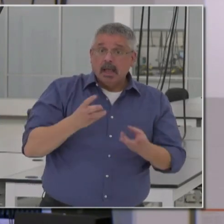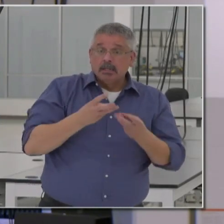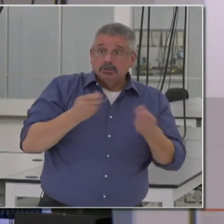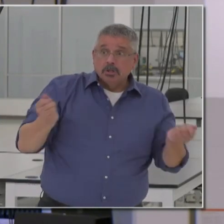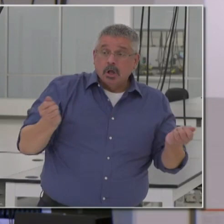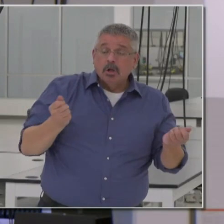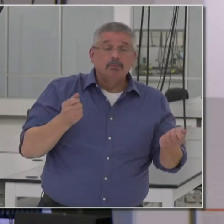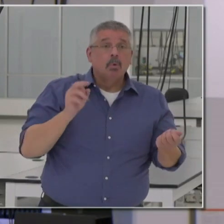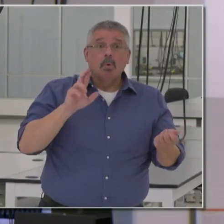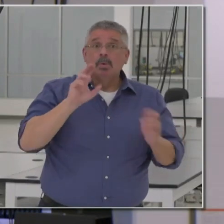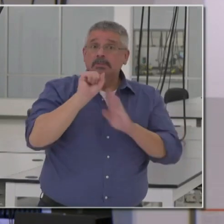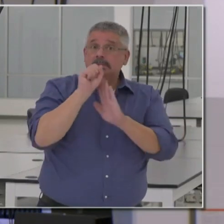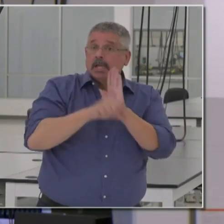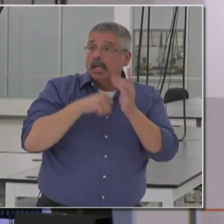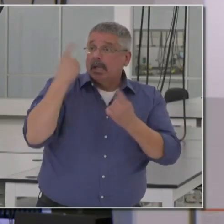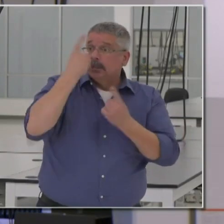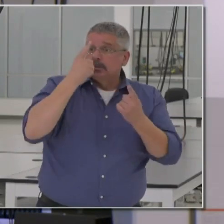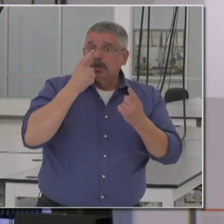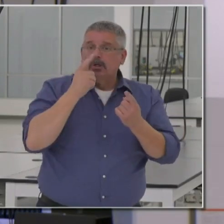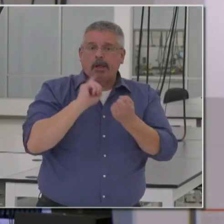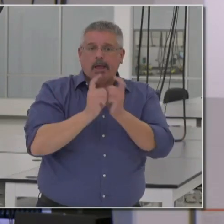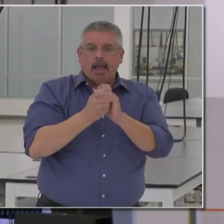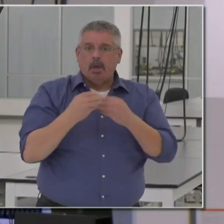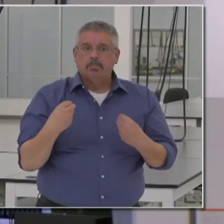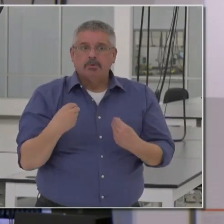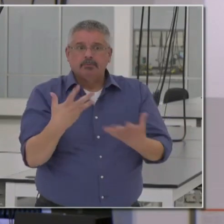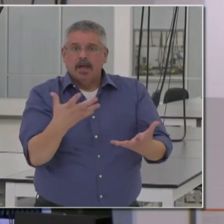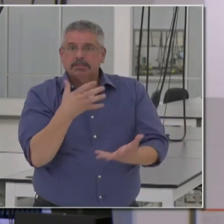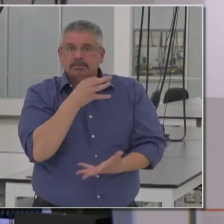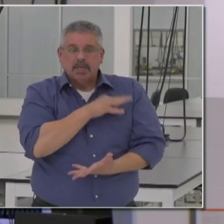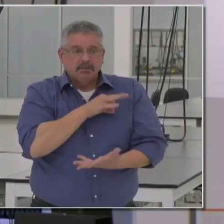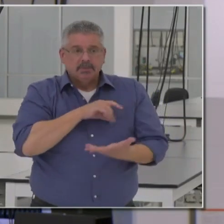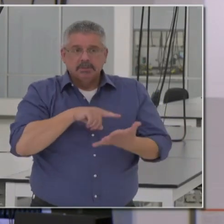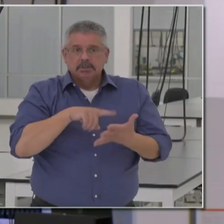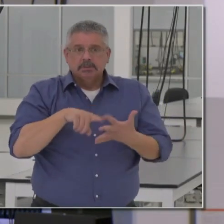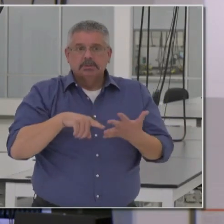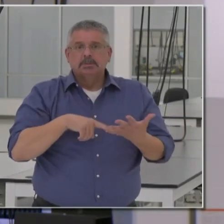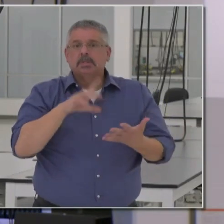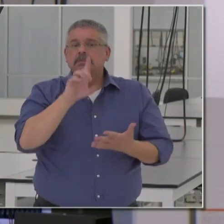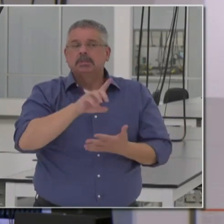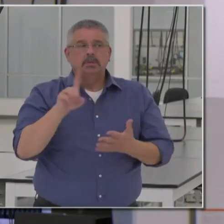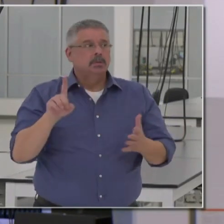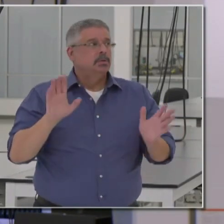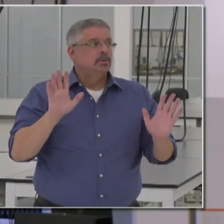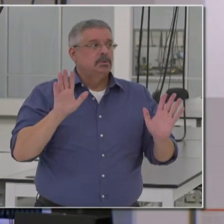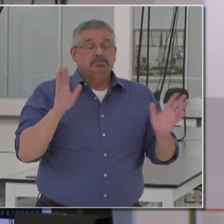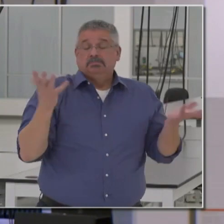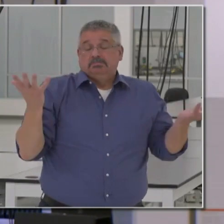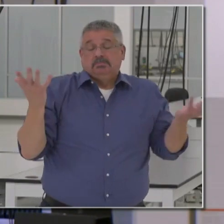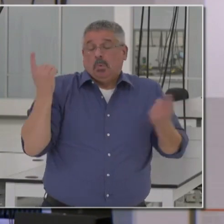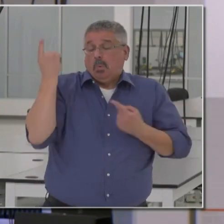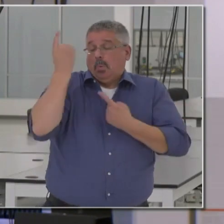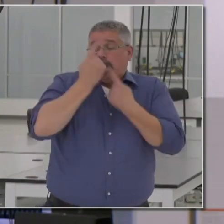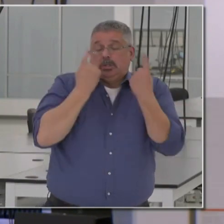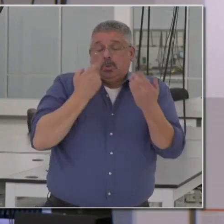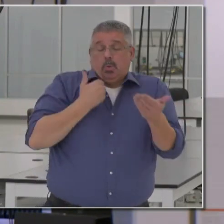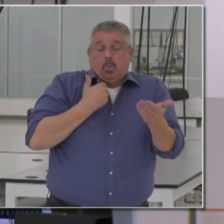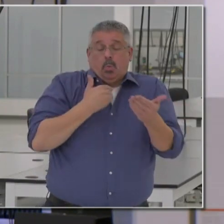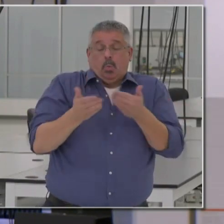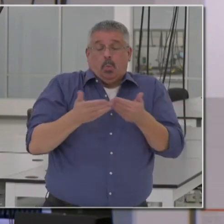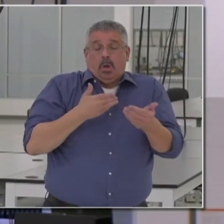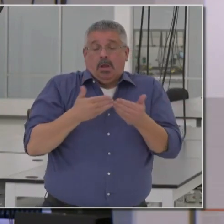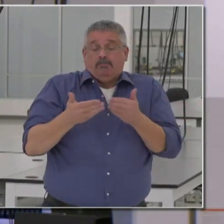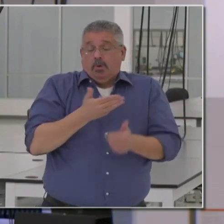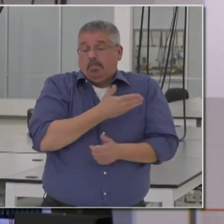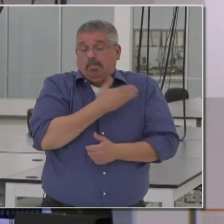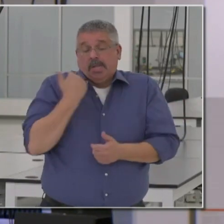resolve? Or would the state consider altering how it delivers benefits, such as offering direct deposit? Well, we'll consider whatever strategy